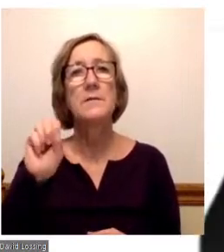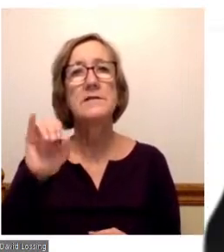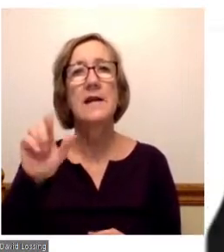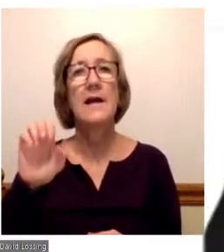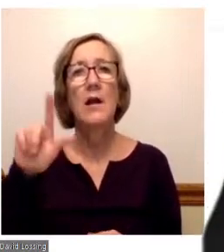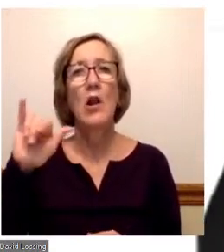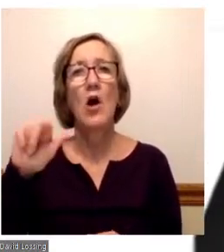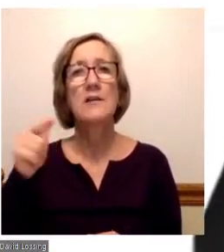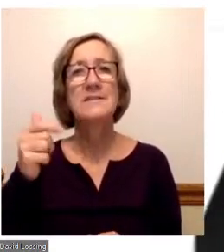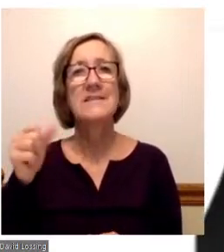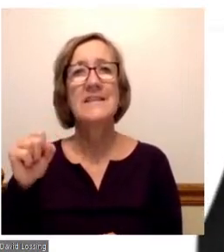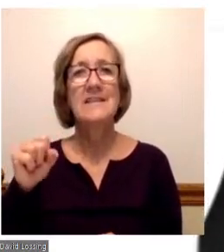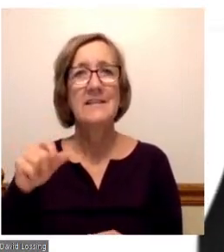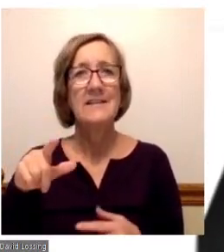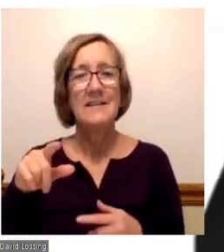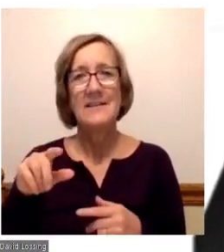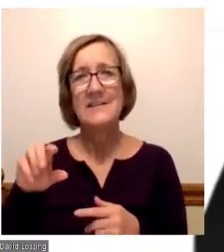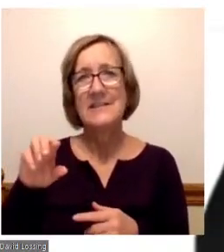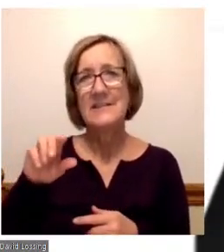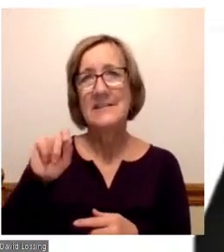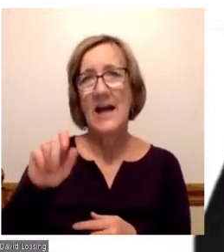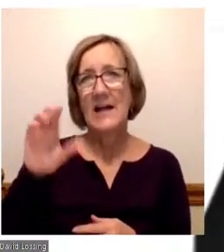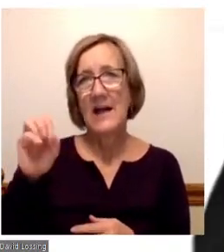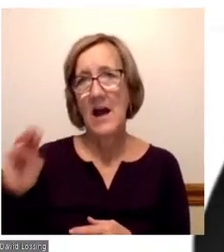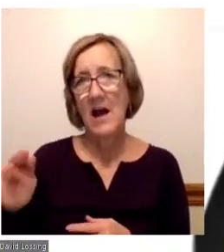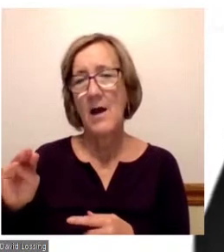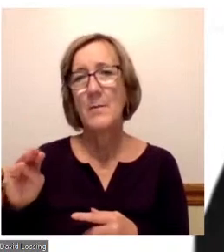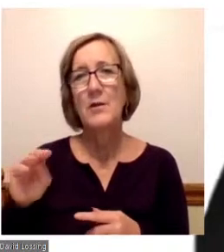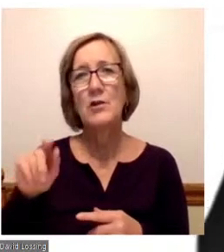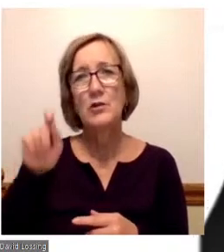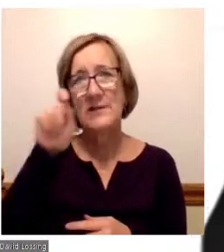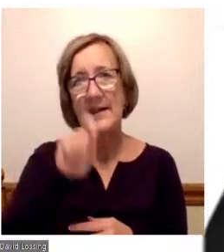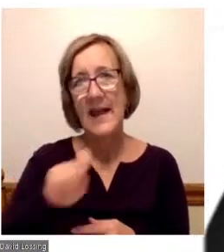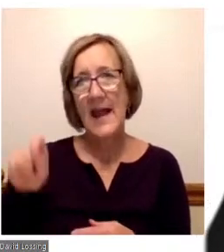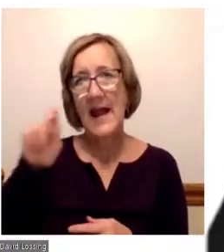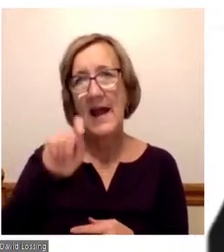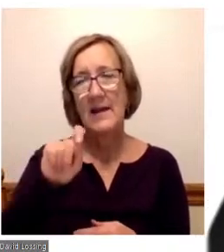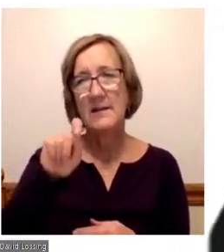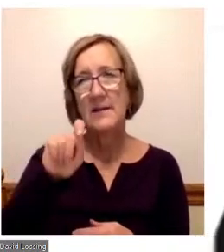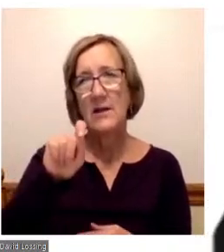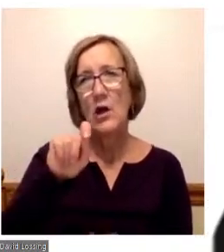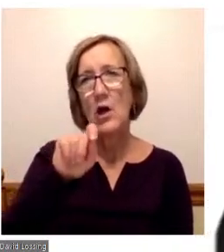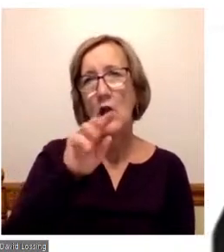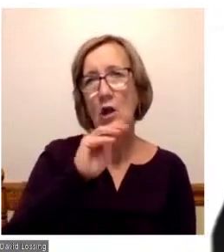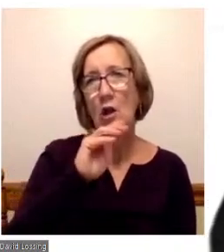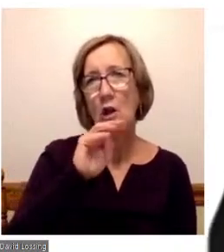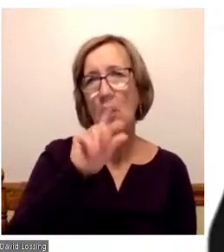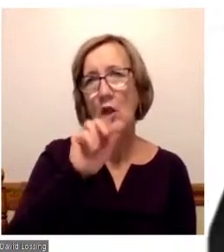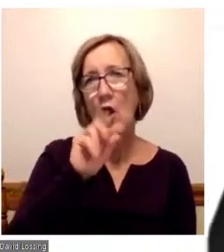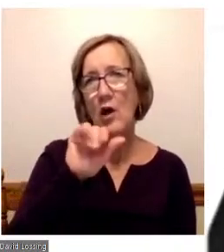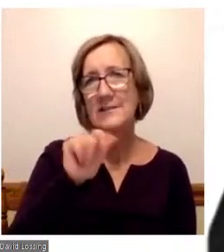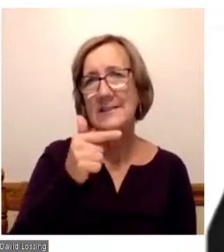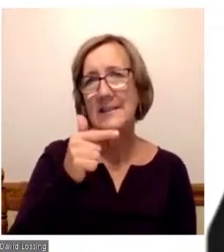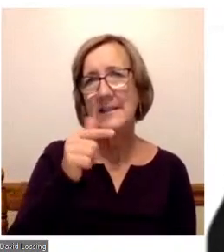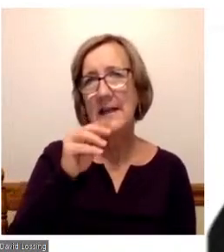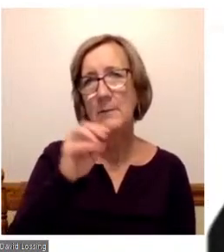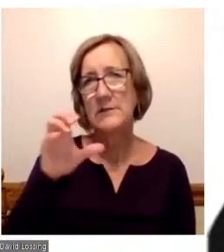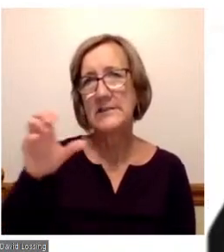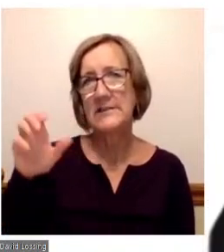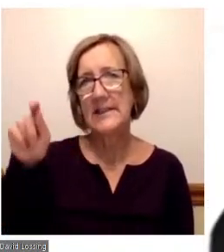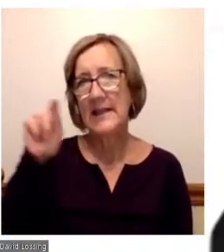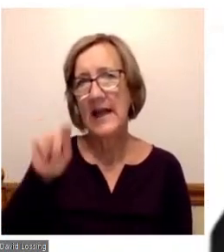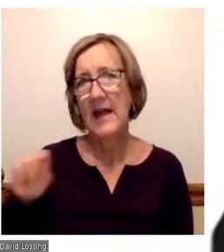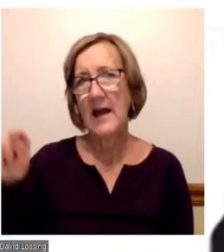Facebook. You can find us at using the at symbol, Lossing MCC, or you can send me an email directly